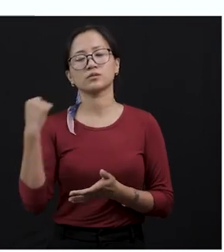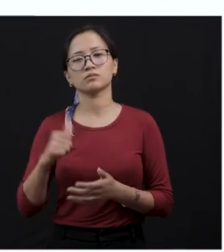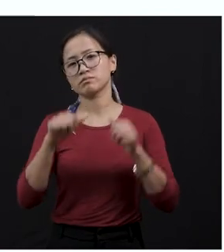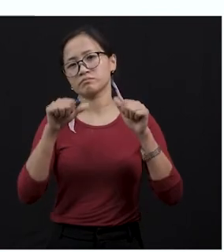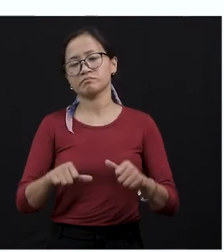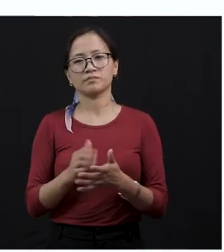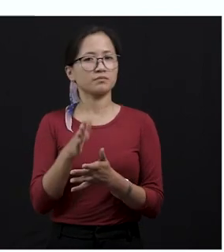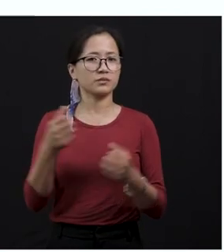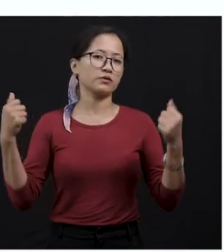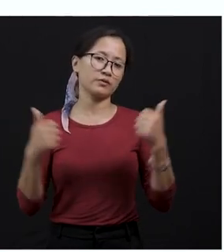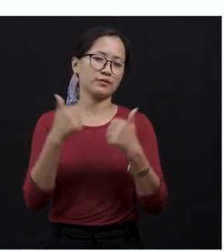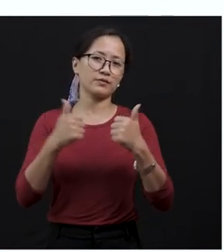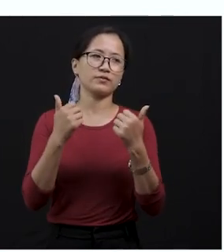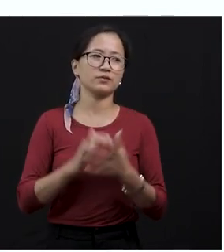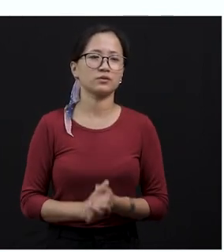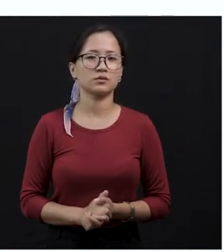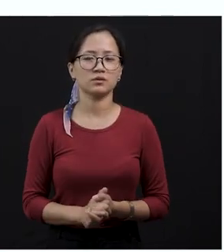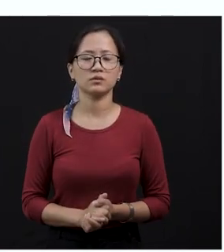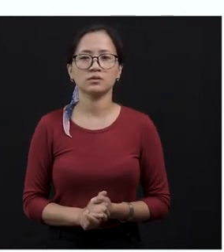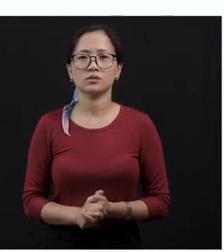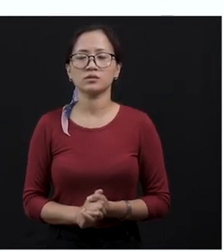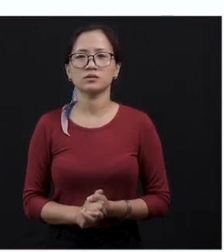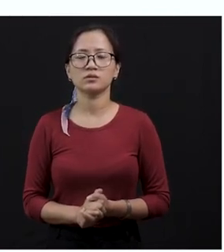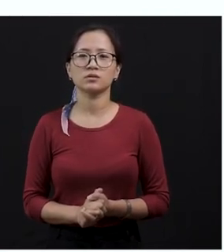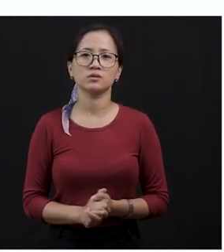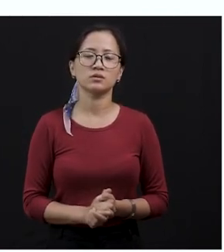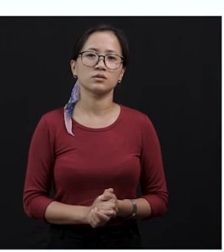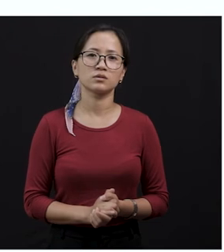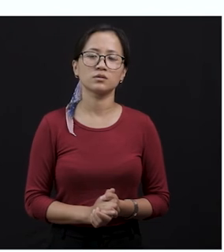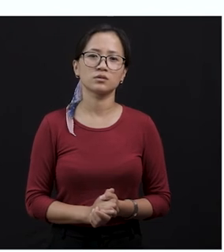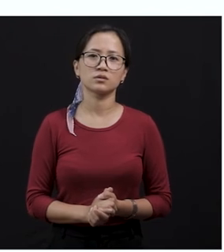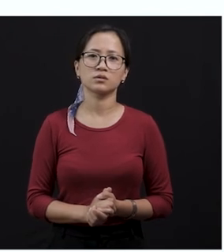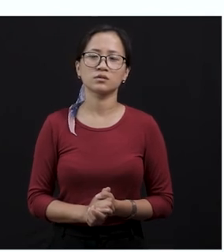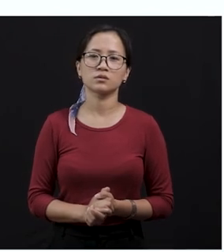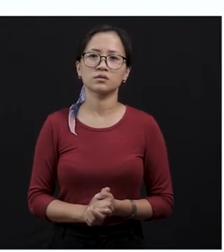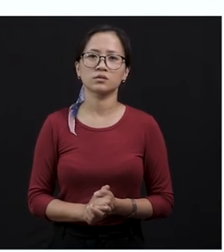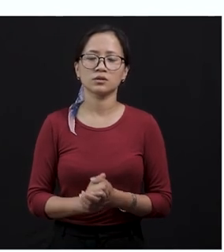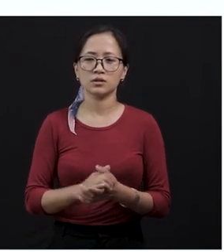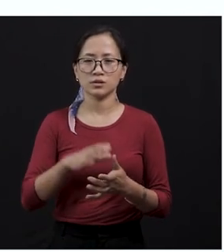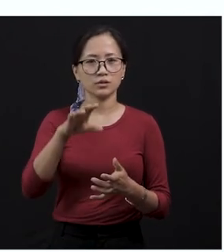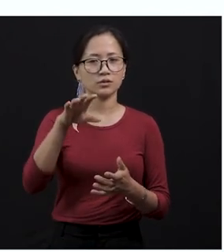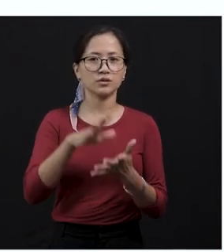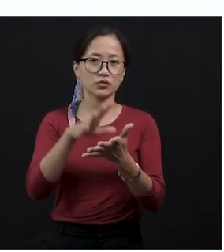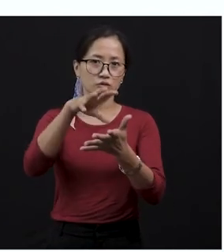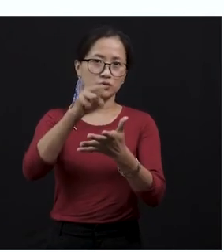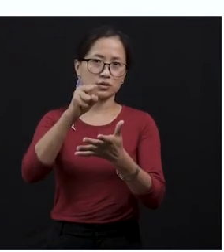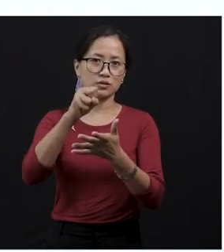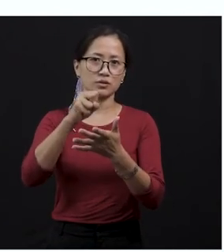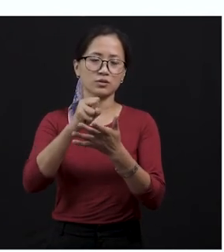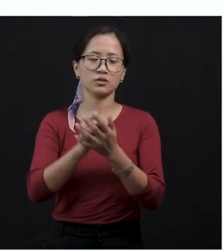anymore. And then the mongoose was just sniffing across the length of the snake. And then it dragged the snake into